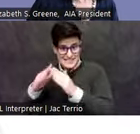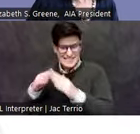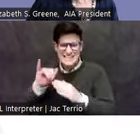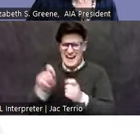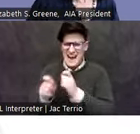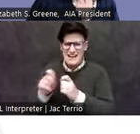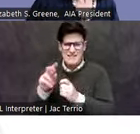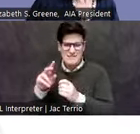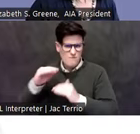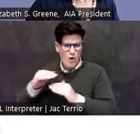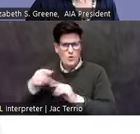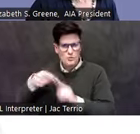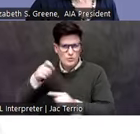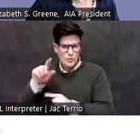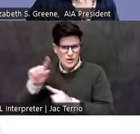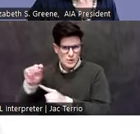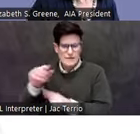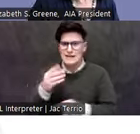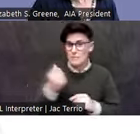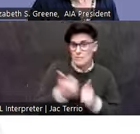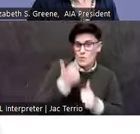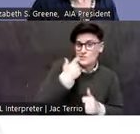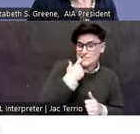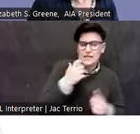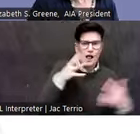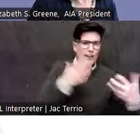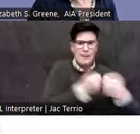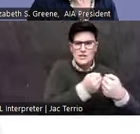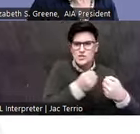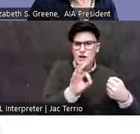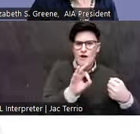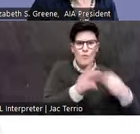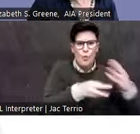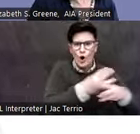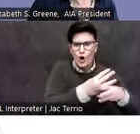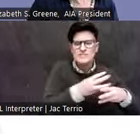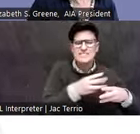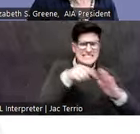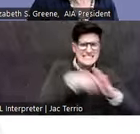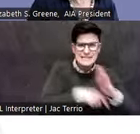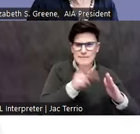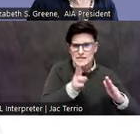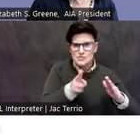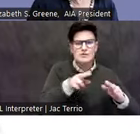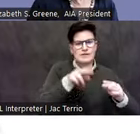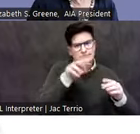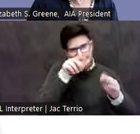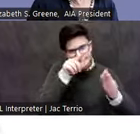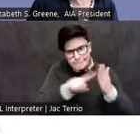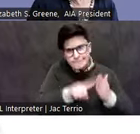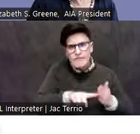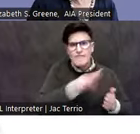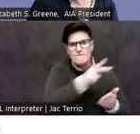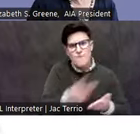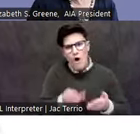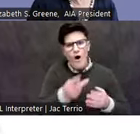most recently, Collision of Worlds, a Deep History into the Fall of Aztec Mexico and the Forging of New